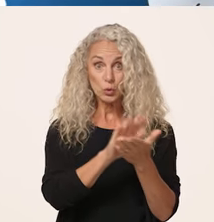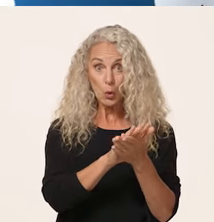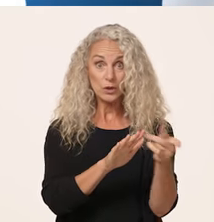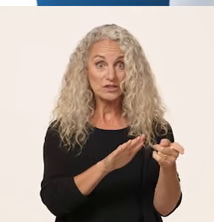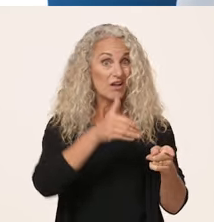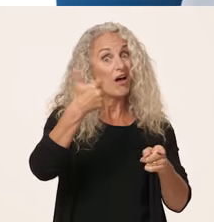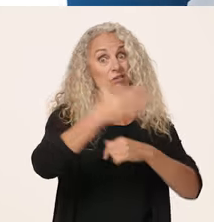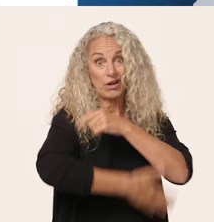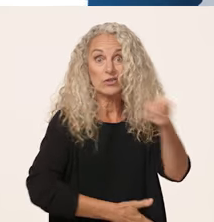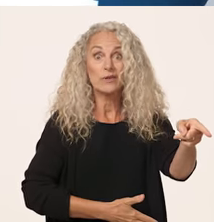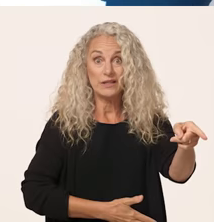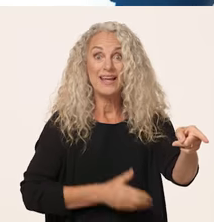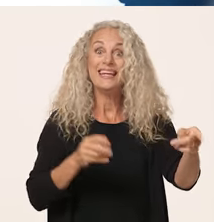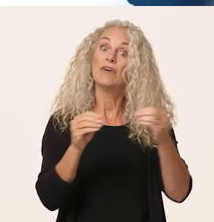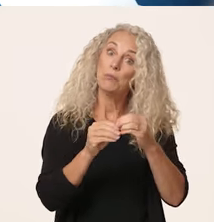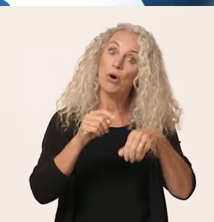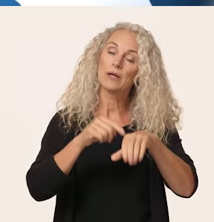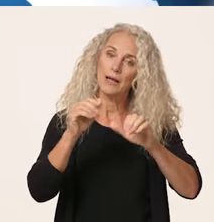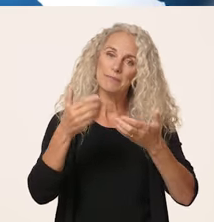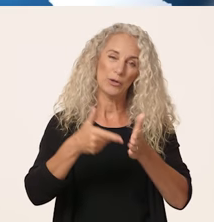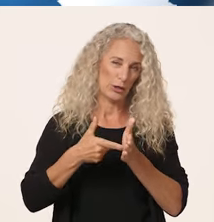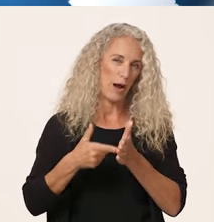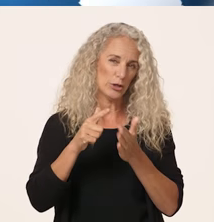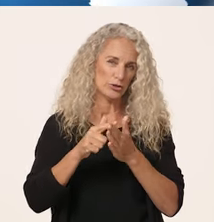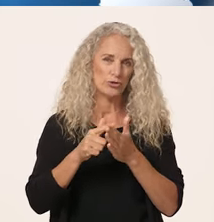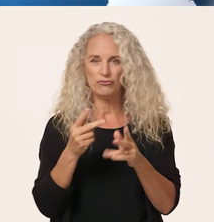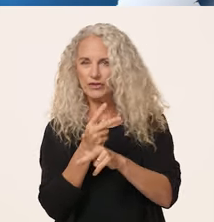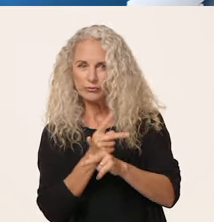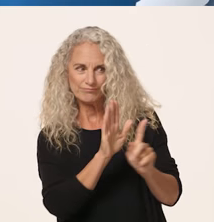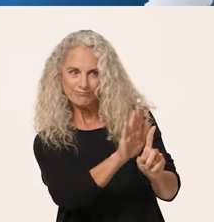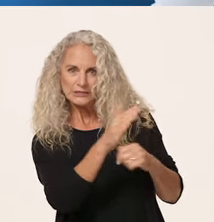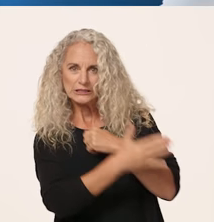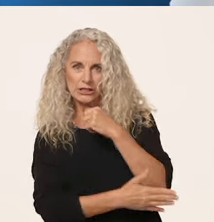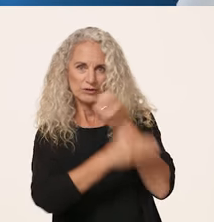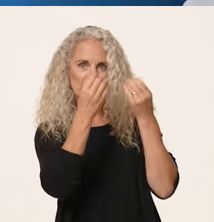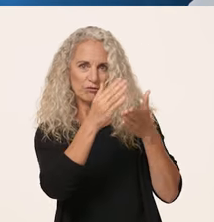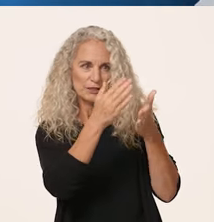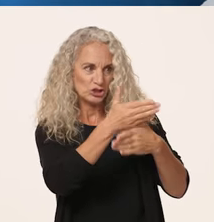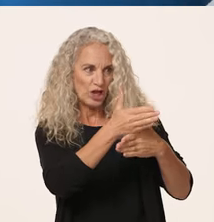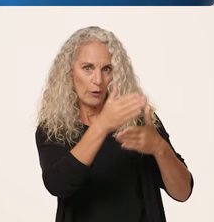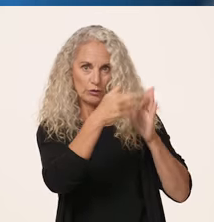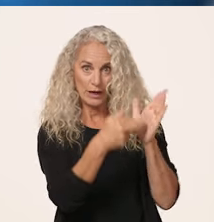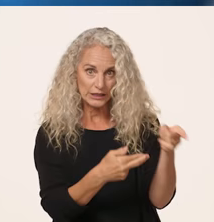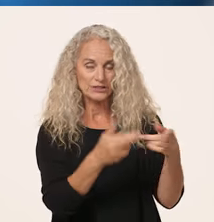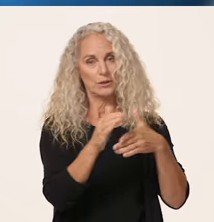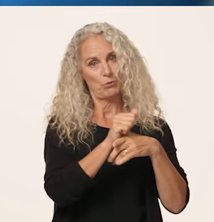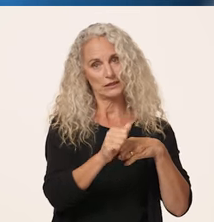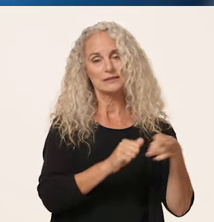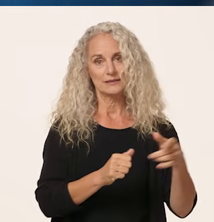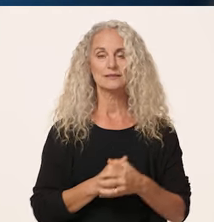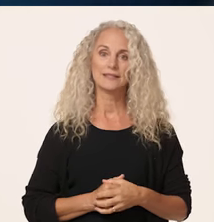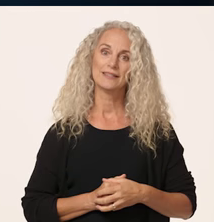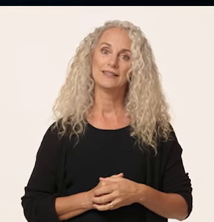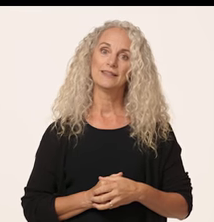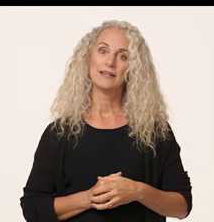attended schools overseas, even more time may be required to navigate other countries' information sharing regulations and